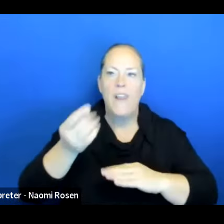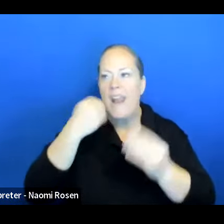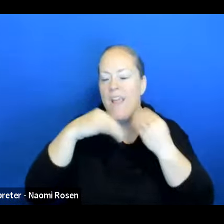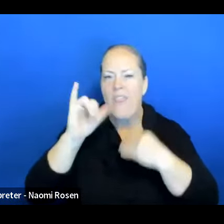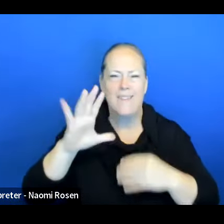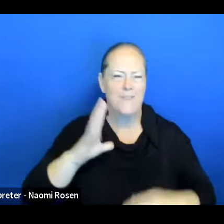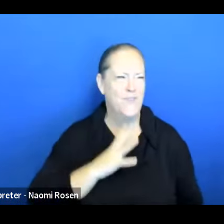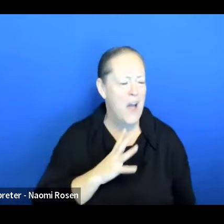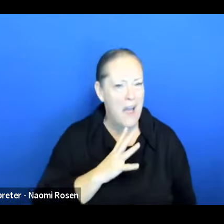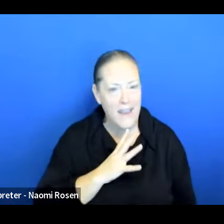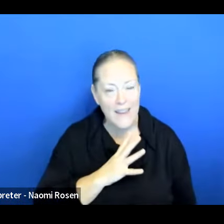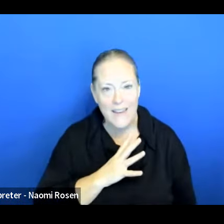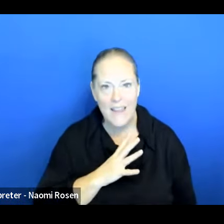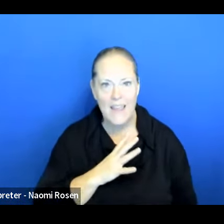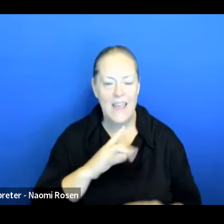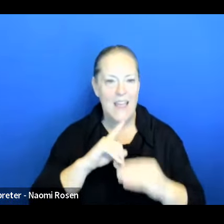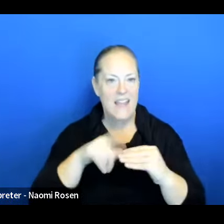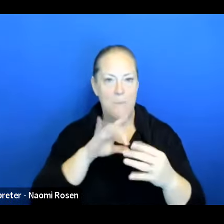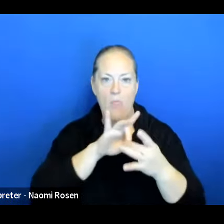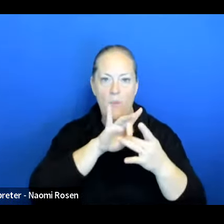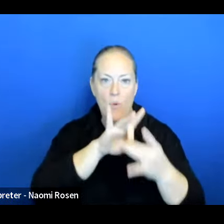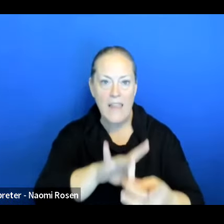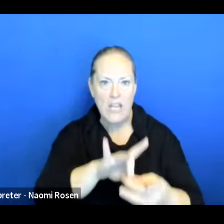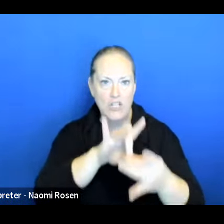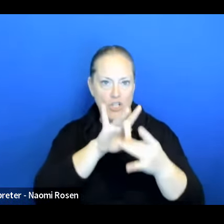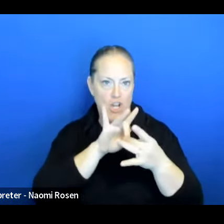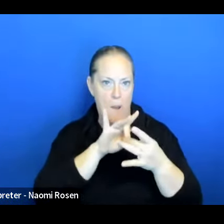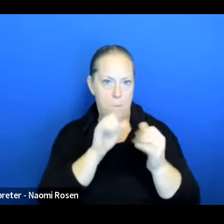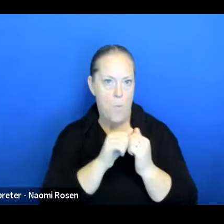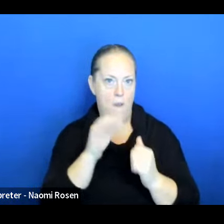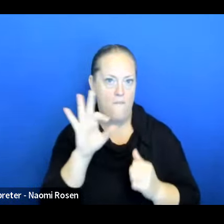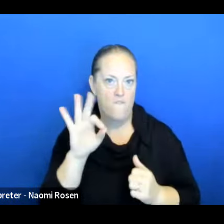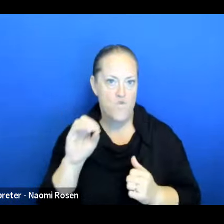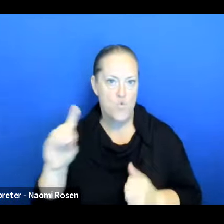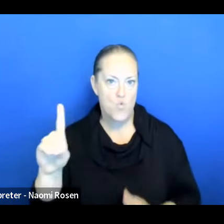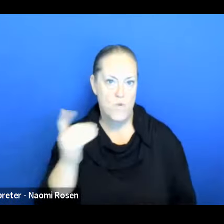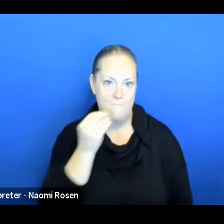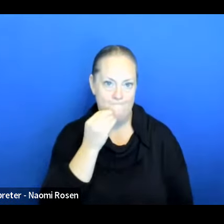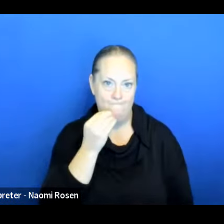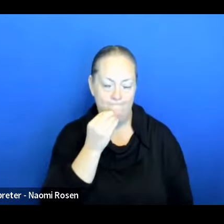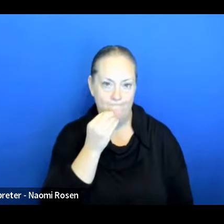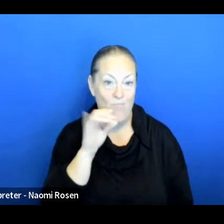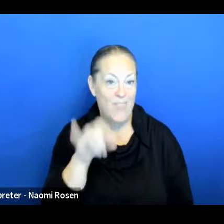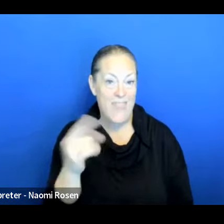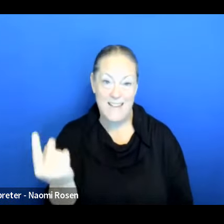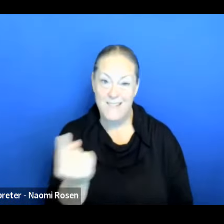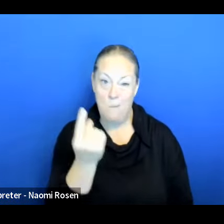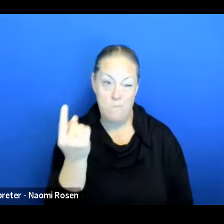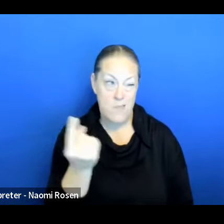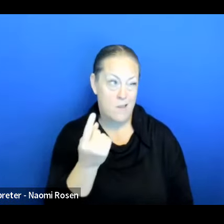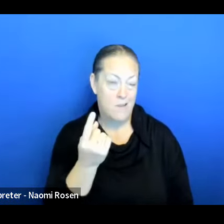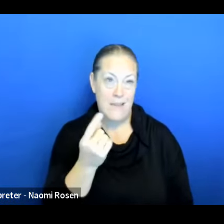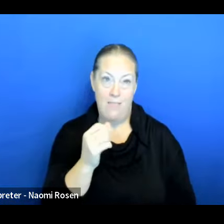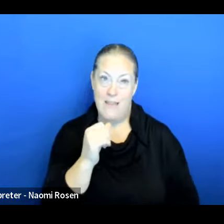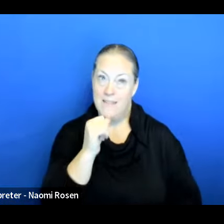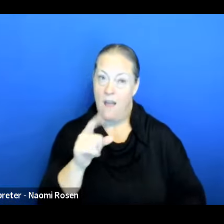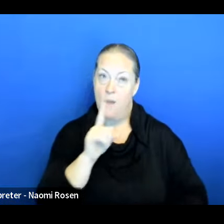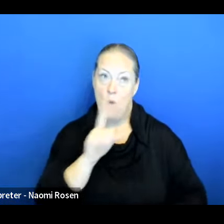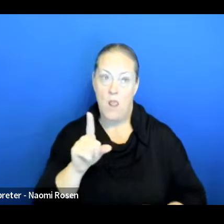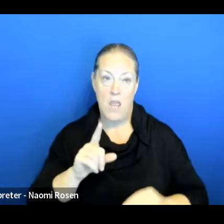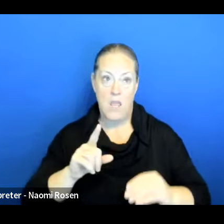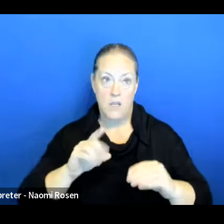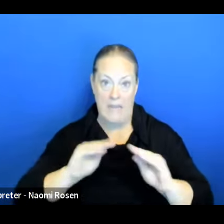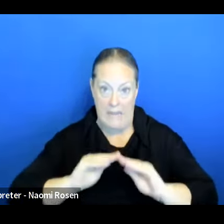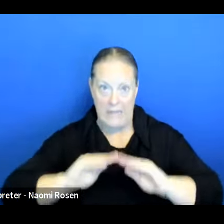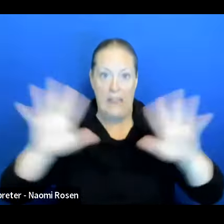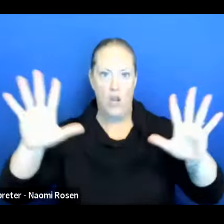That's, it's about the relationship we build with food. And I think that's something that it's not quite as mentioned or as